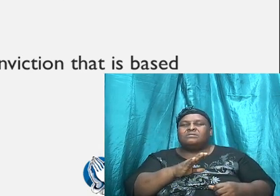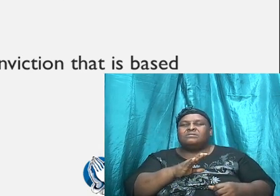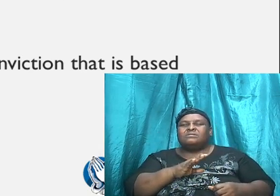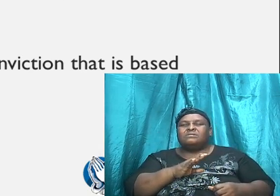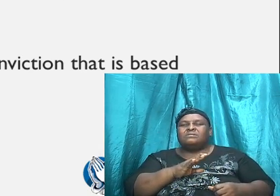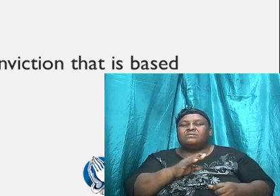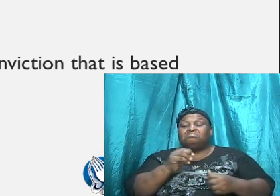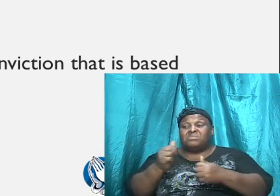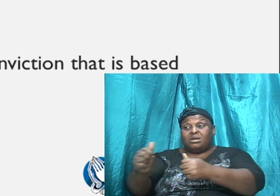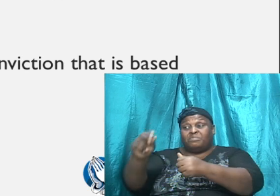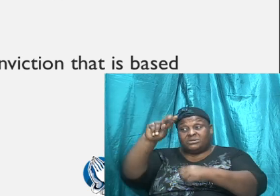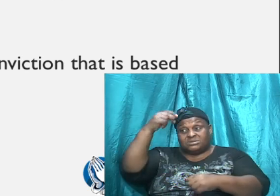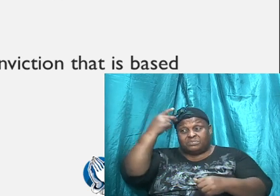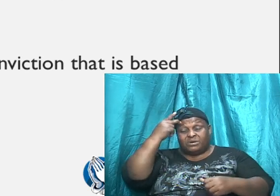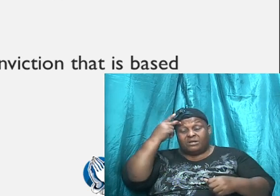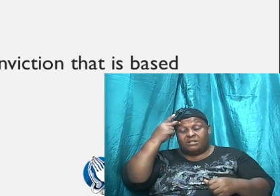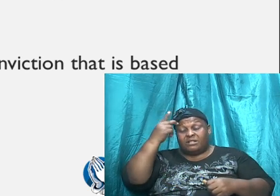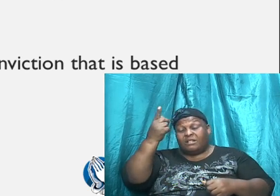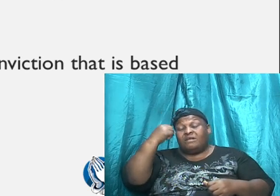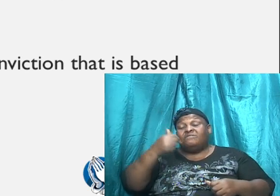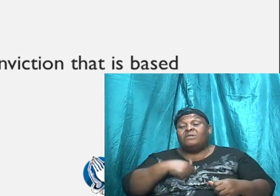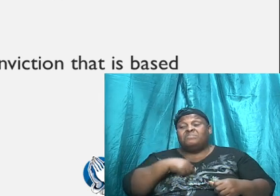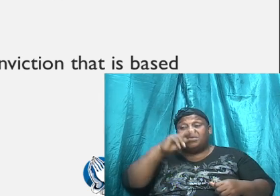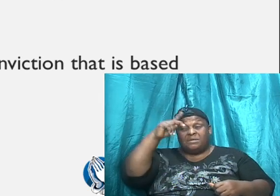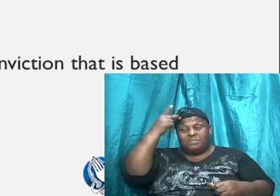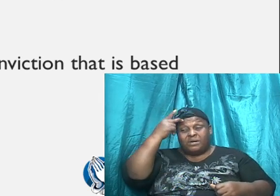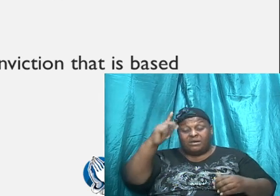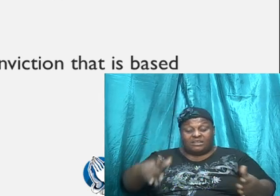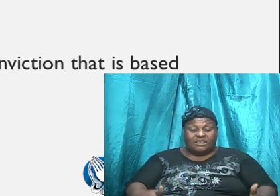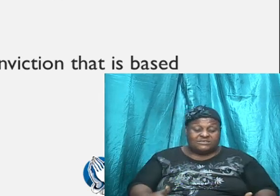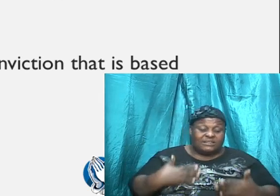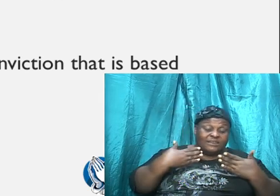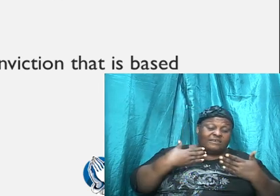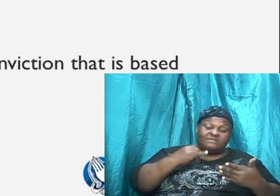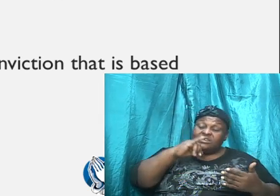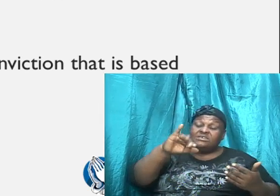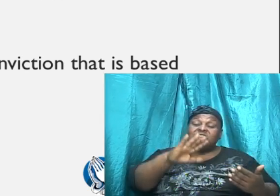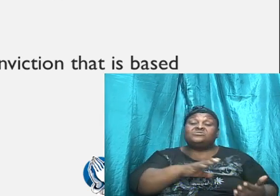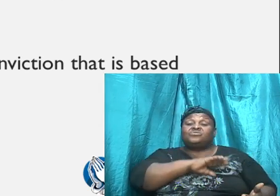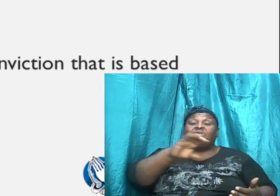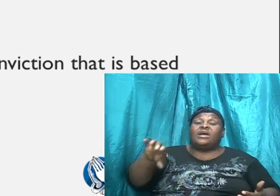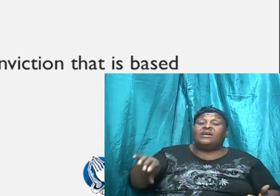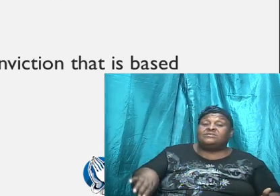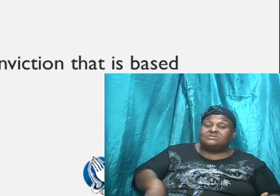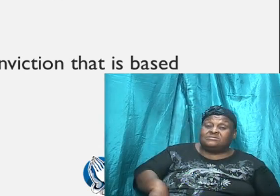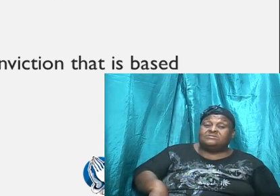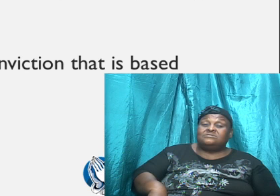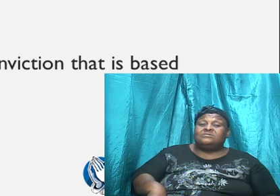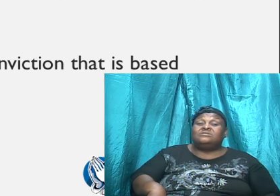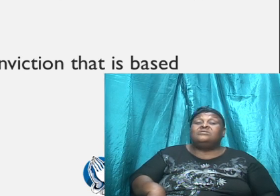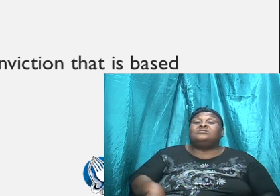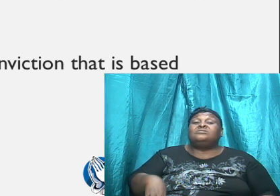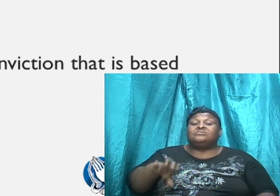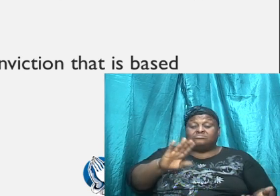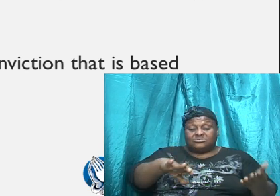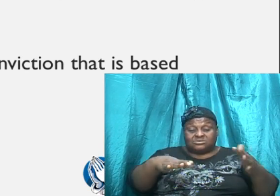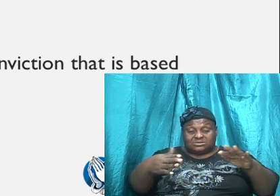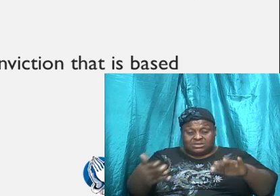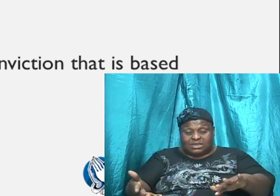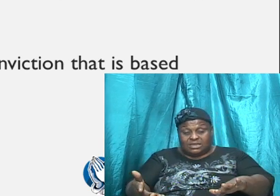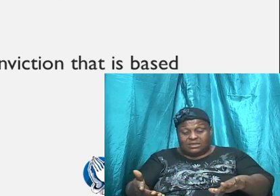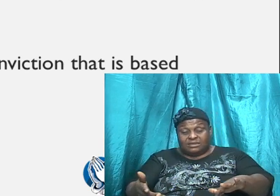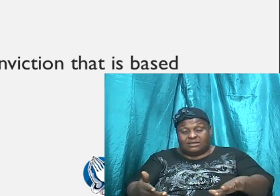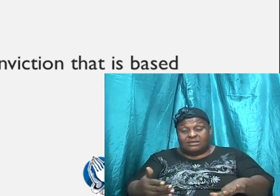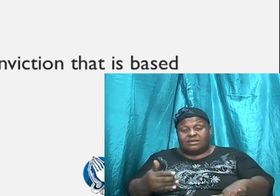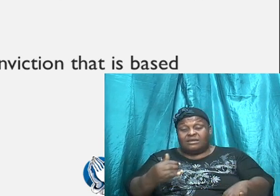said, for me to live is Christ, and to die is gain,